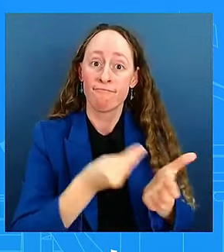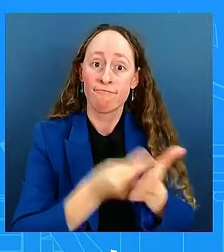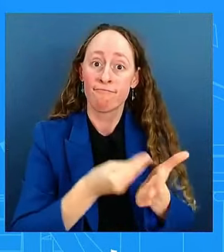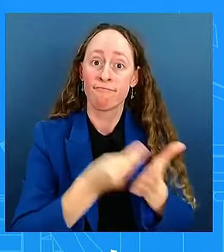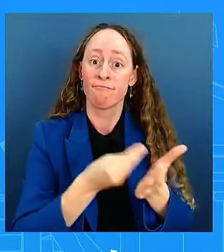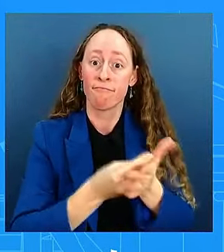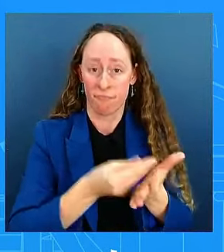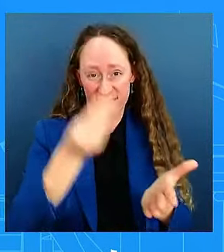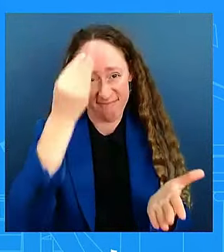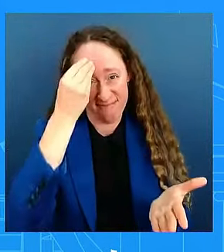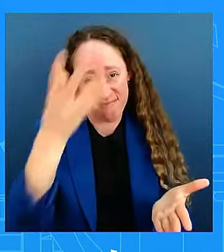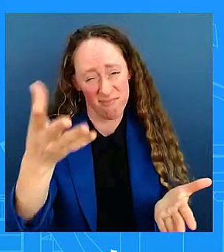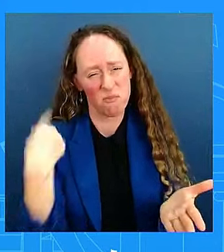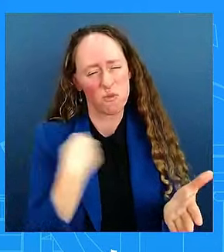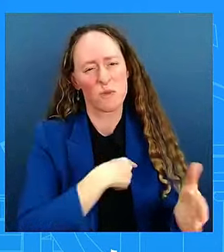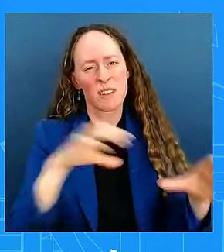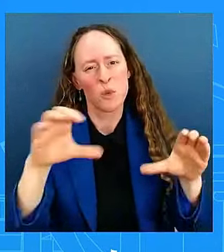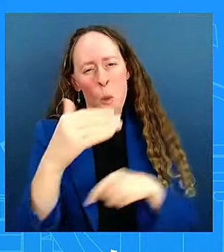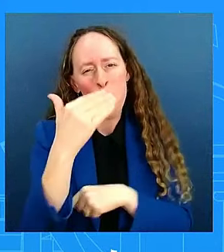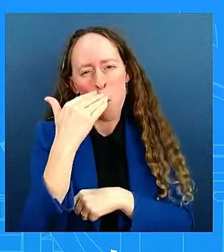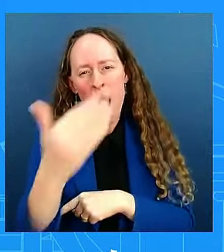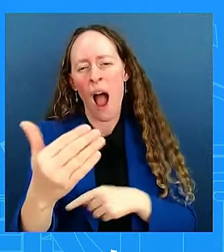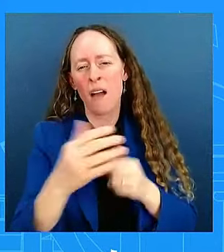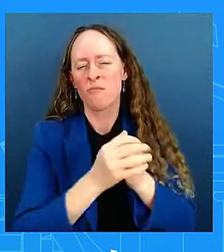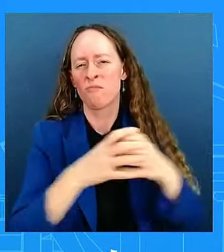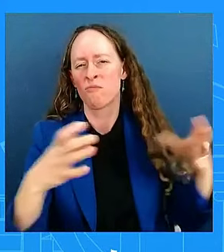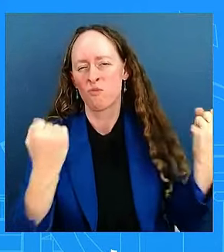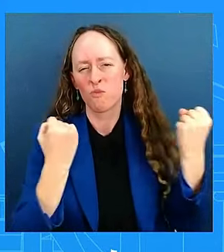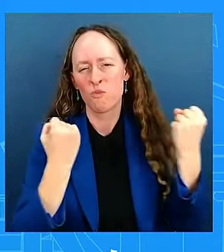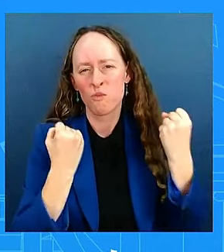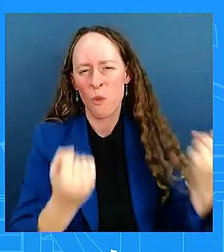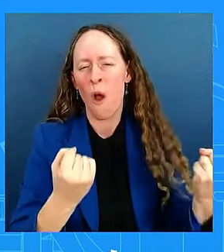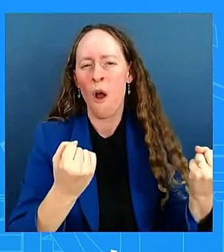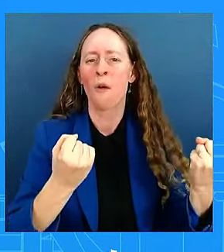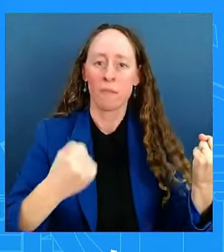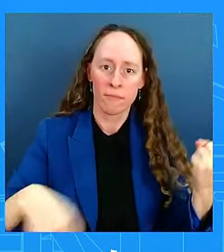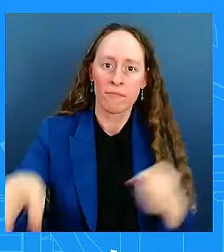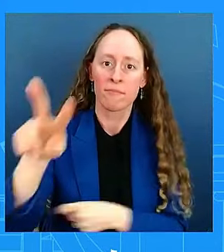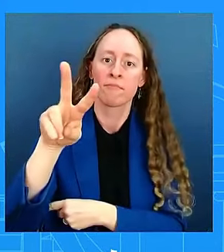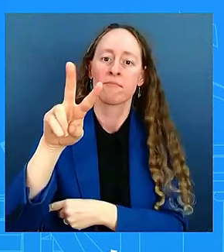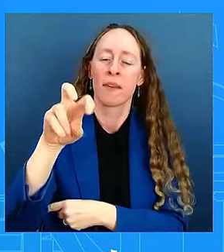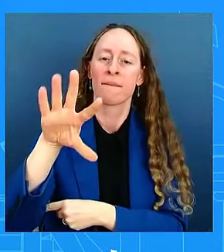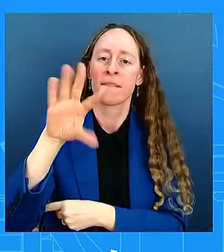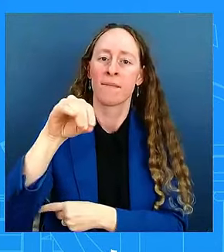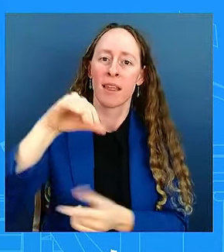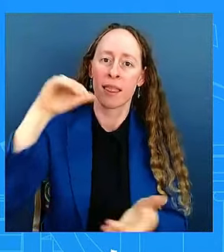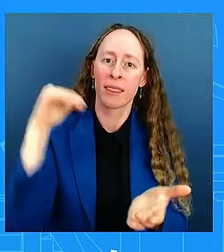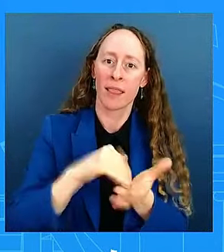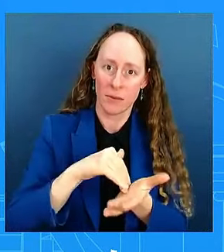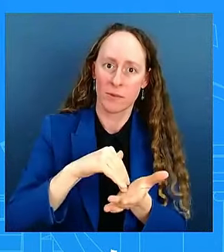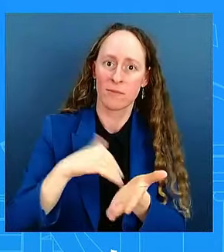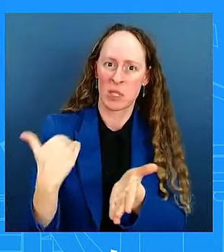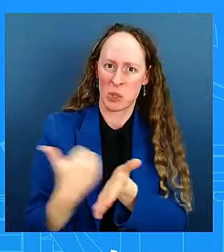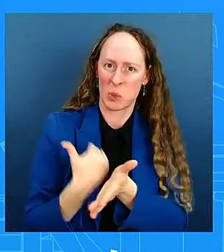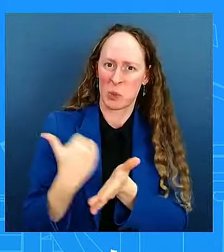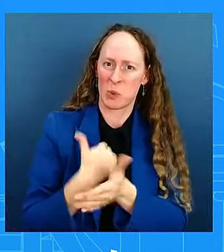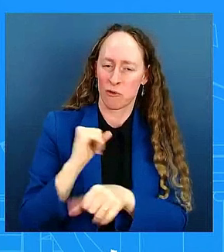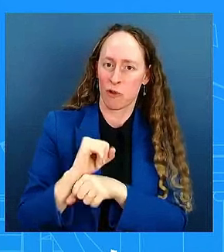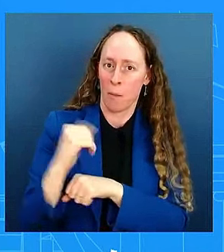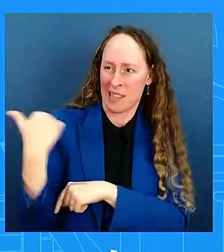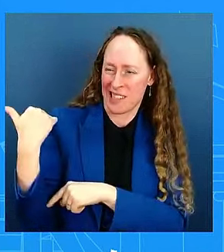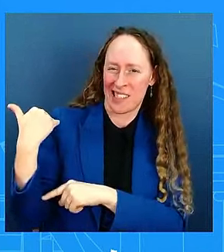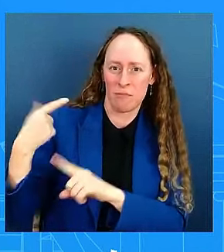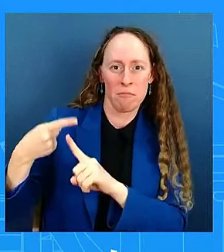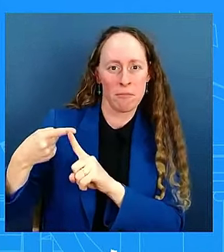report, as you all know, you've been reporting, created 250,000 jobs in September. The expectation was for